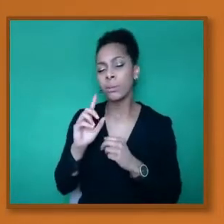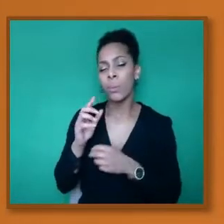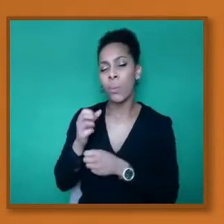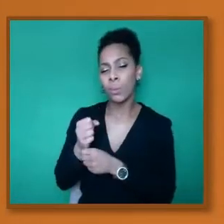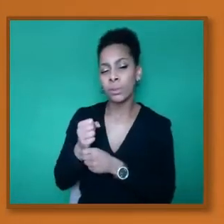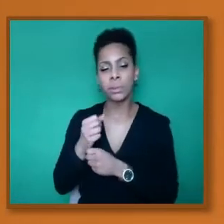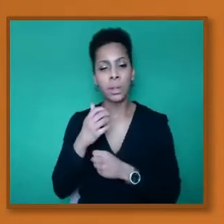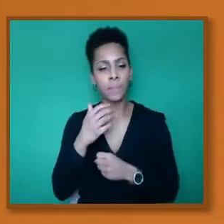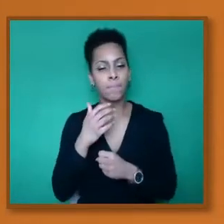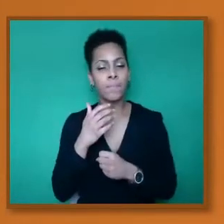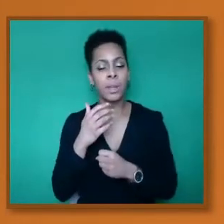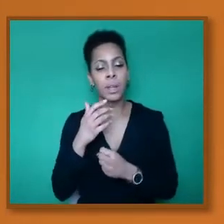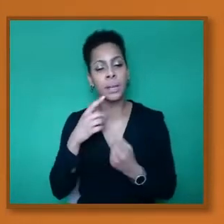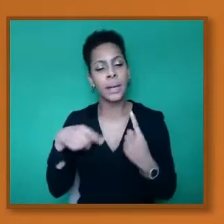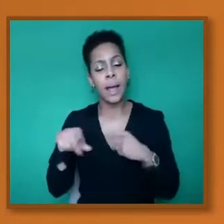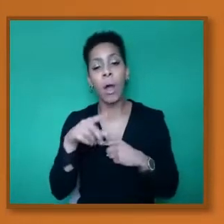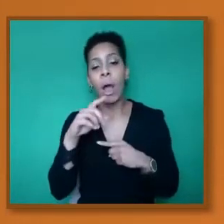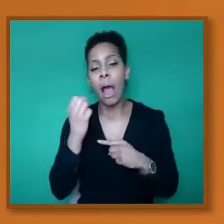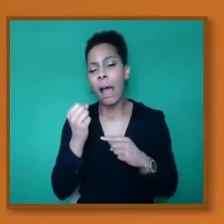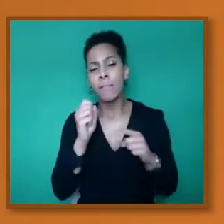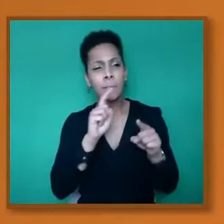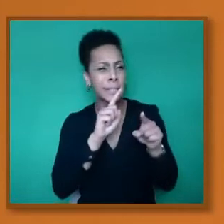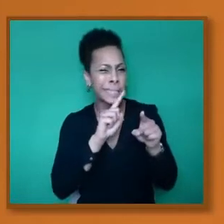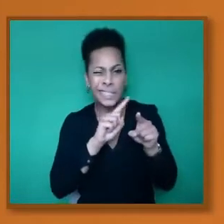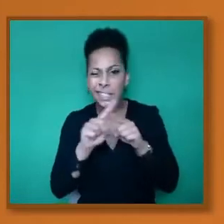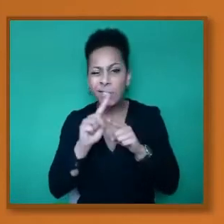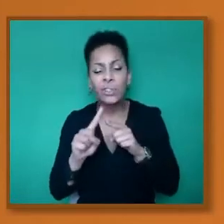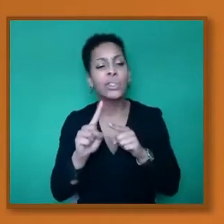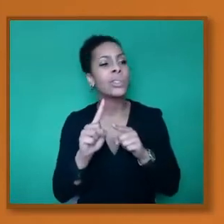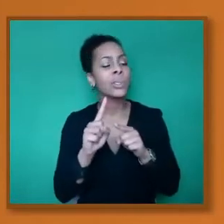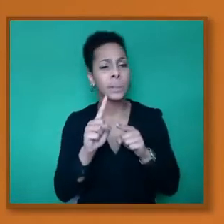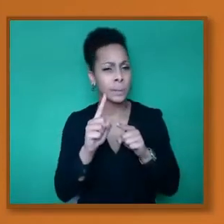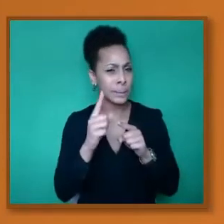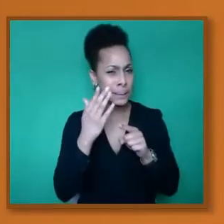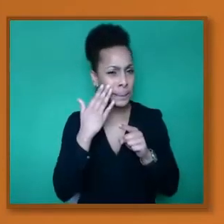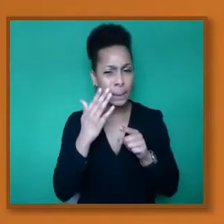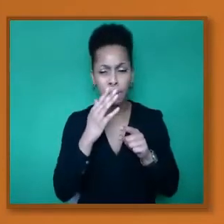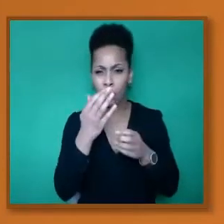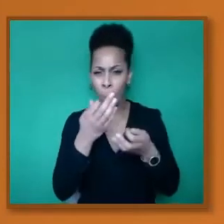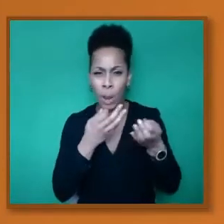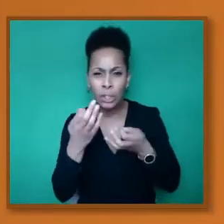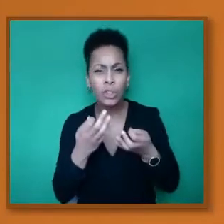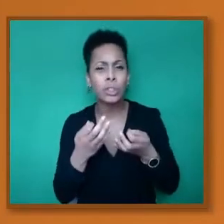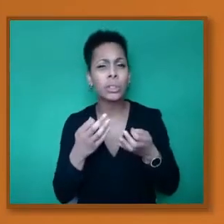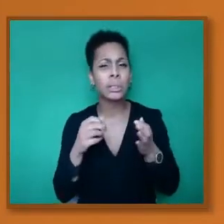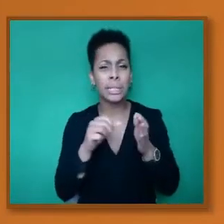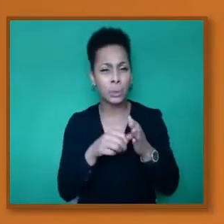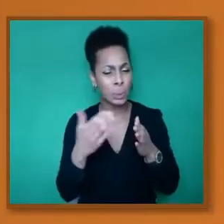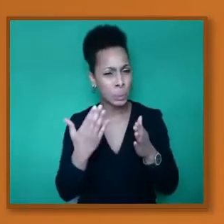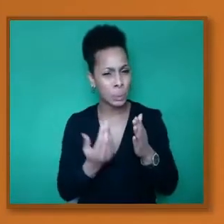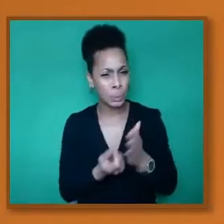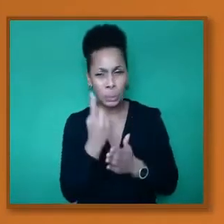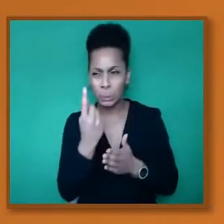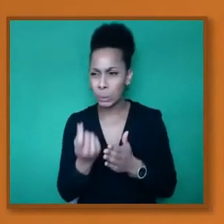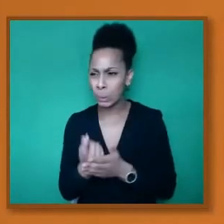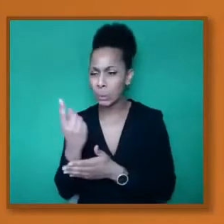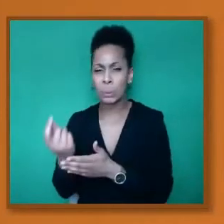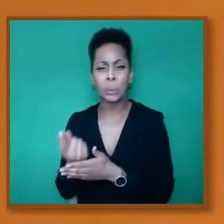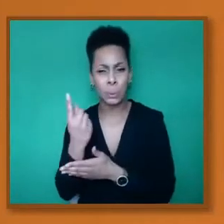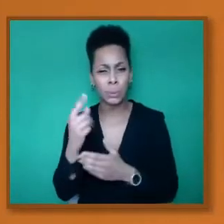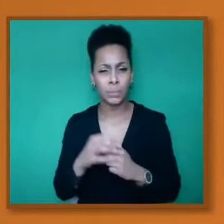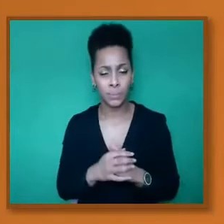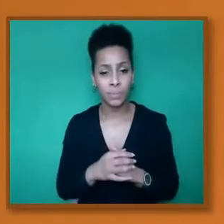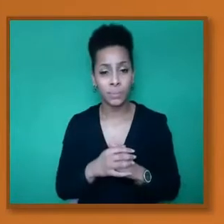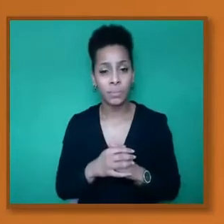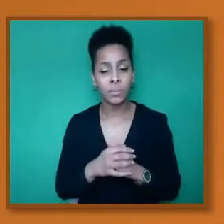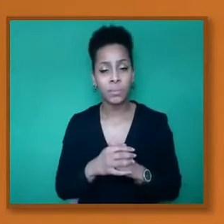and the kind of issues that have been coming up. Some of the things that I want to say